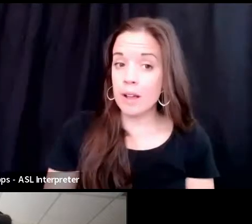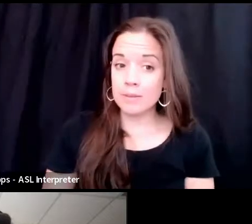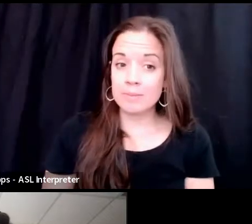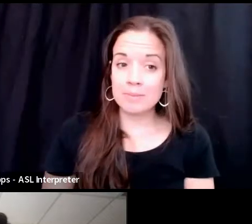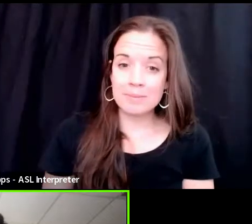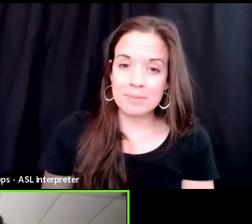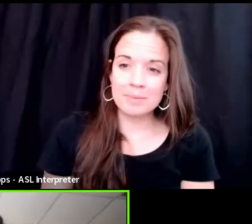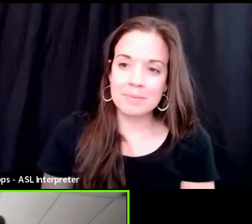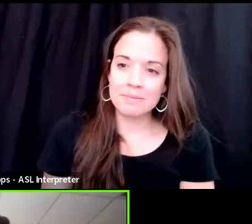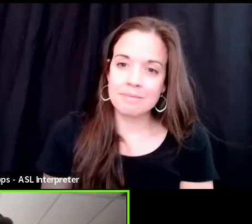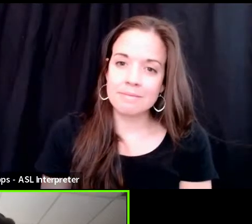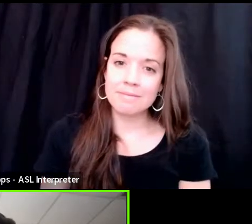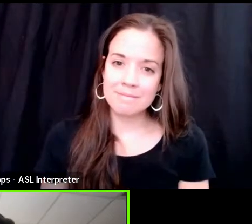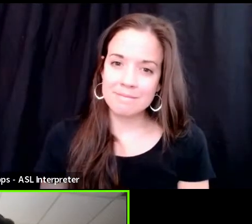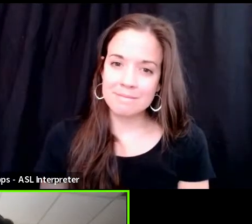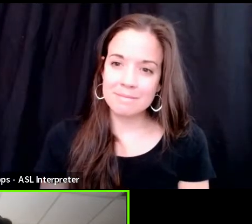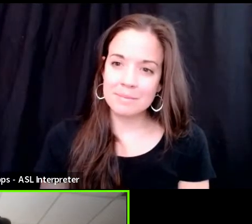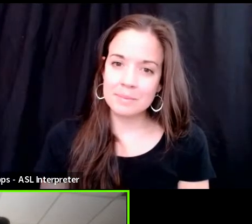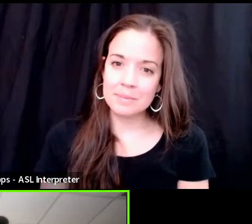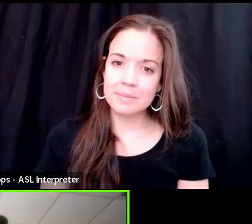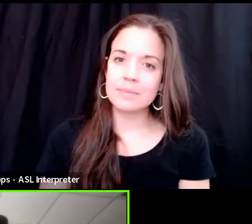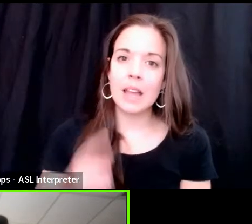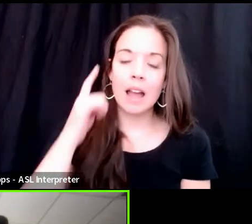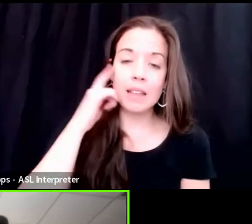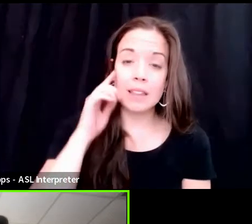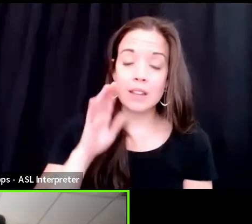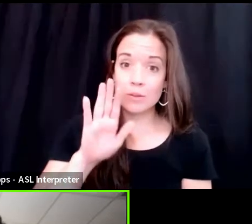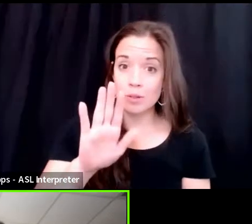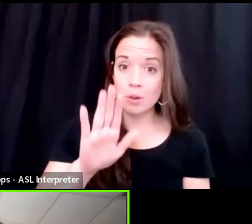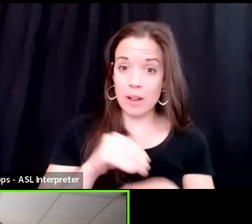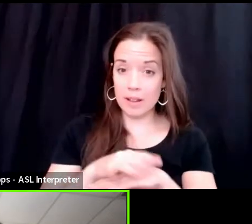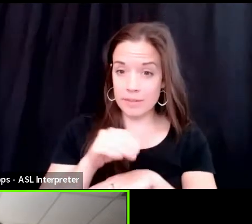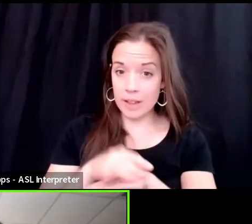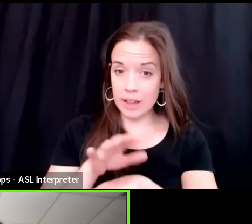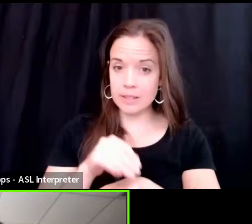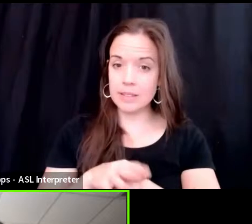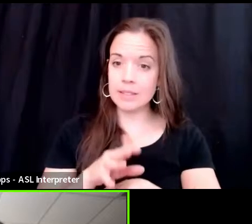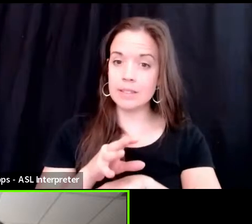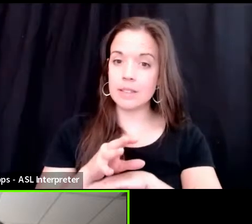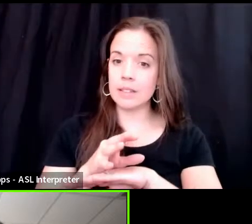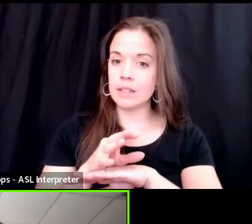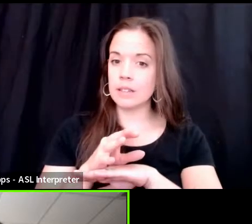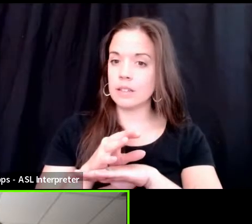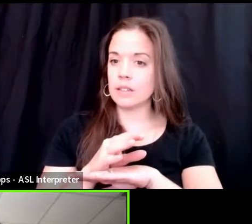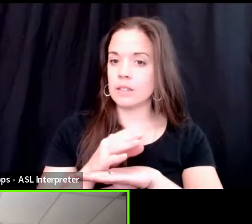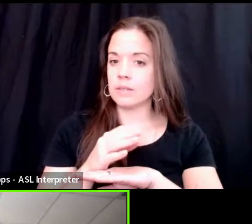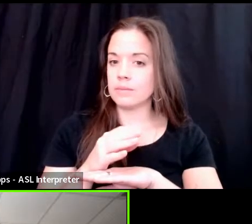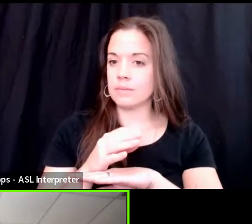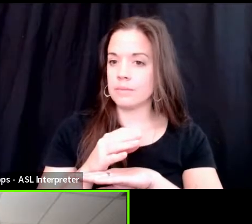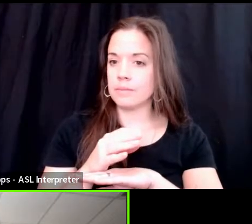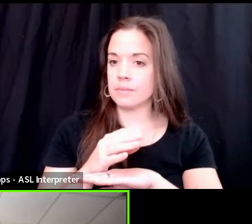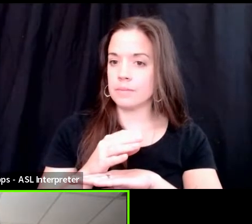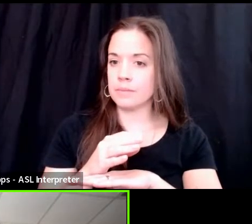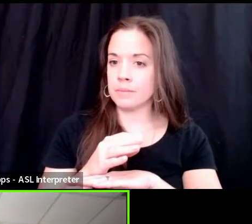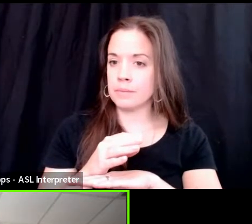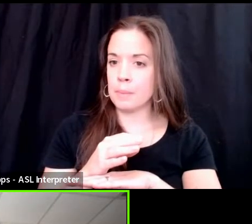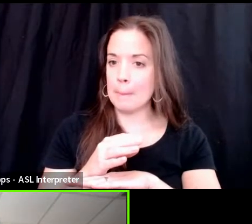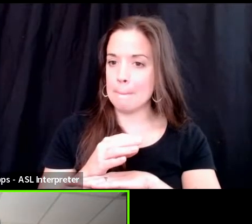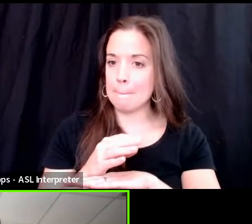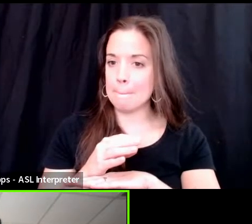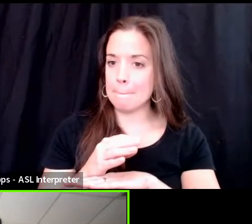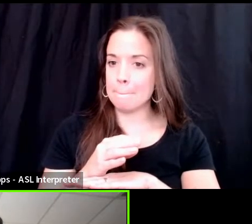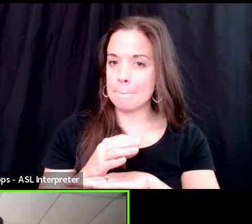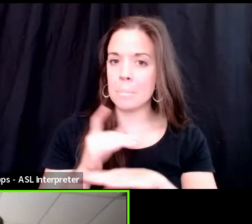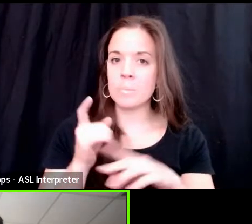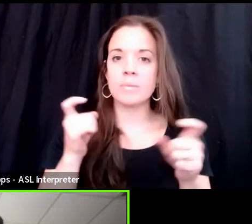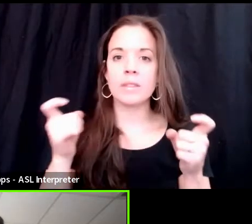Yeah. mean, I think if your advice to us is to handle